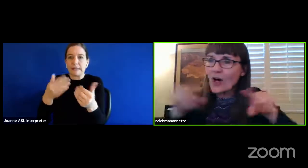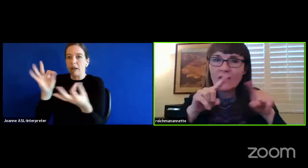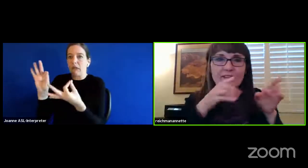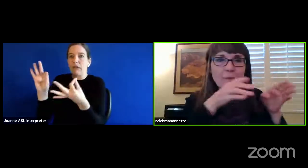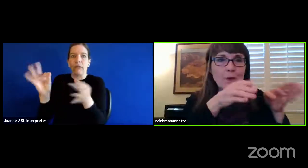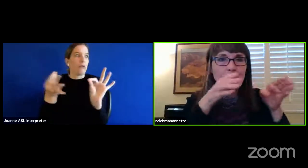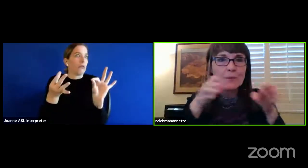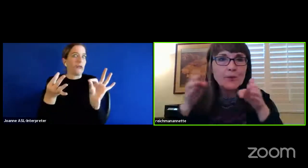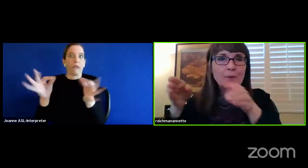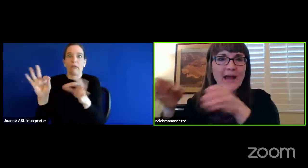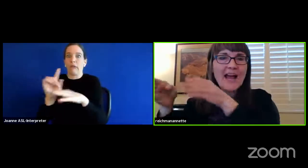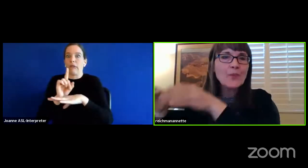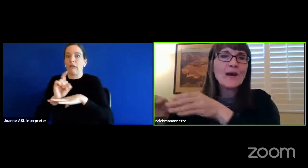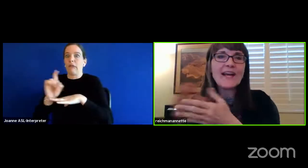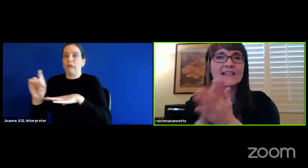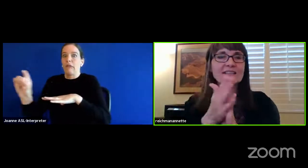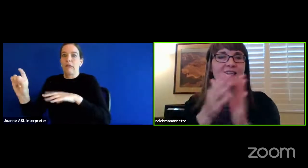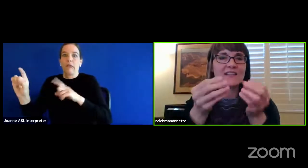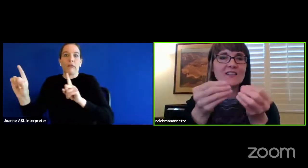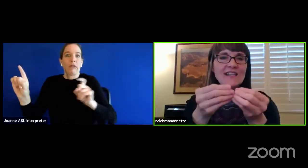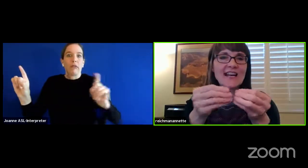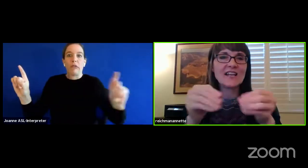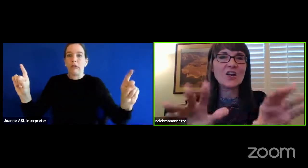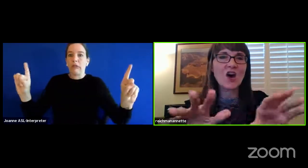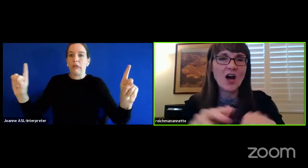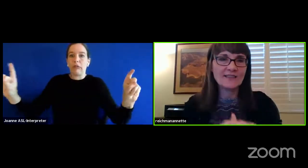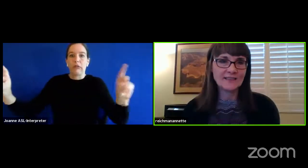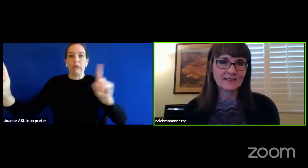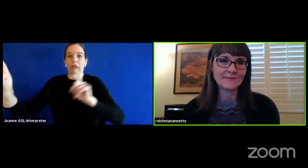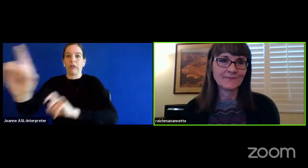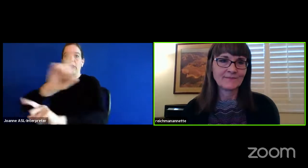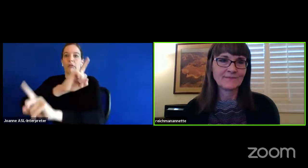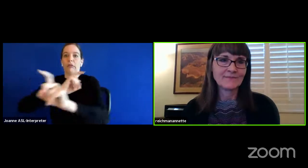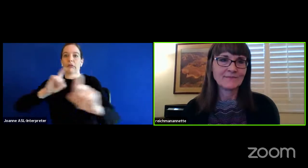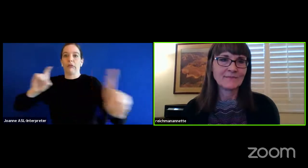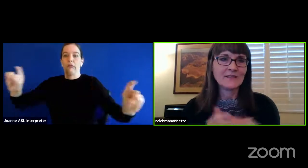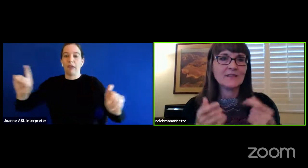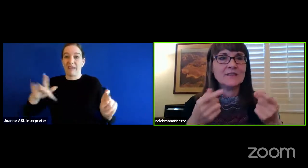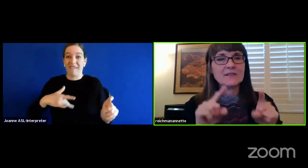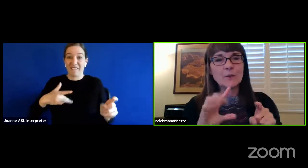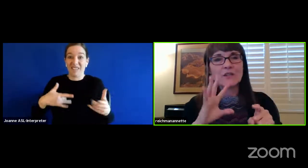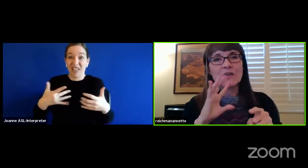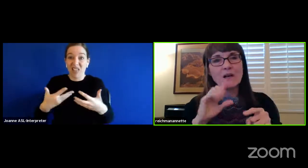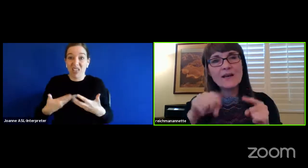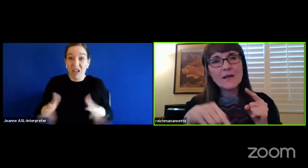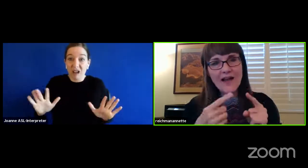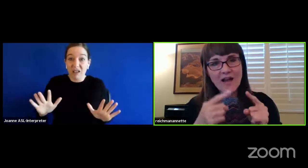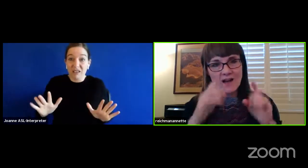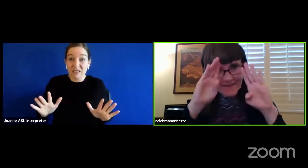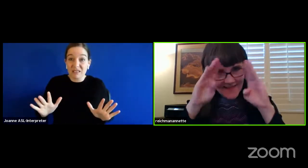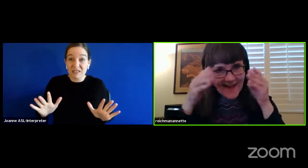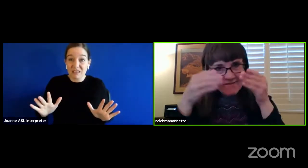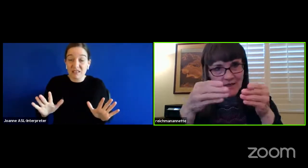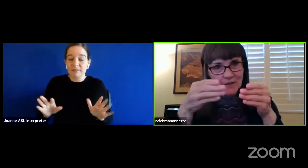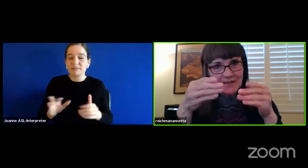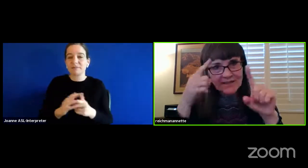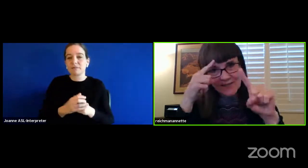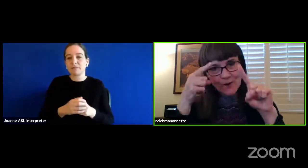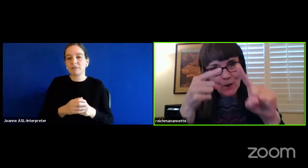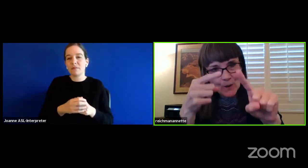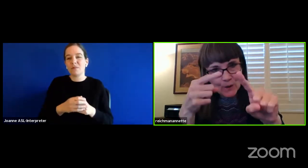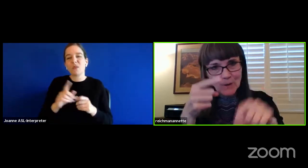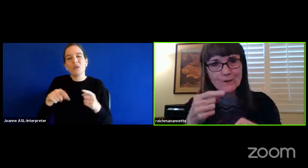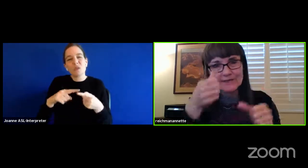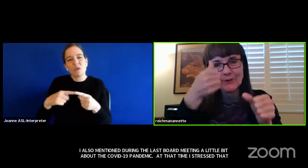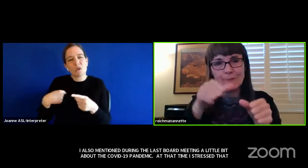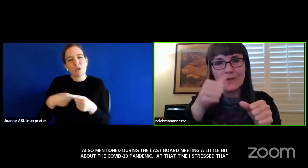wander off in multiple pathways and to get lost. So when we talk about that focus